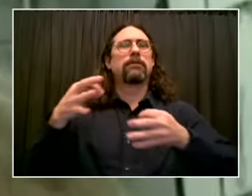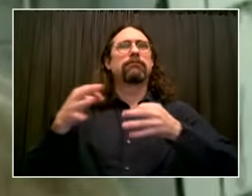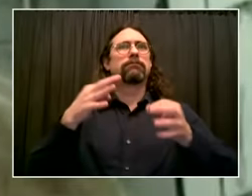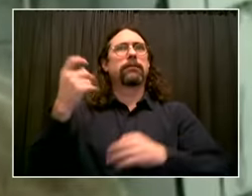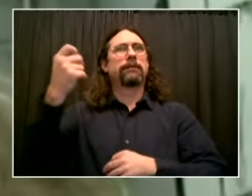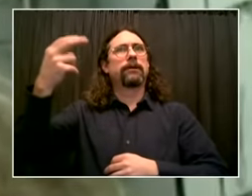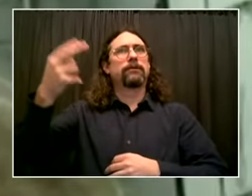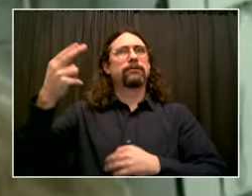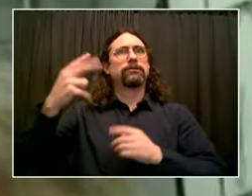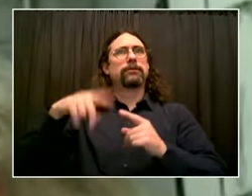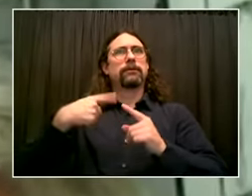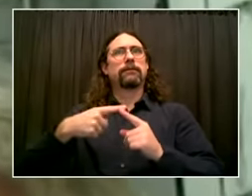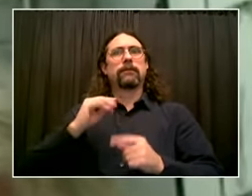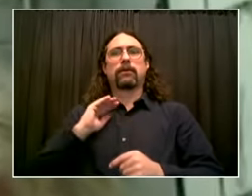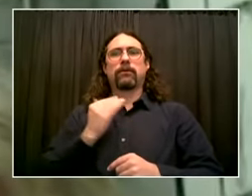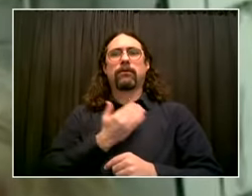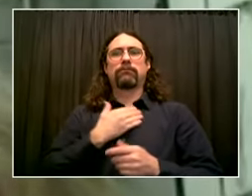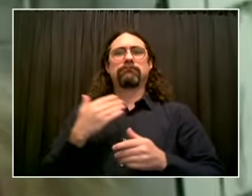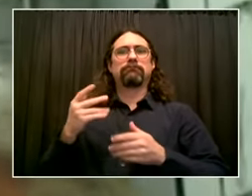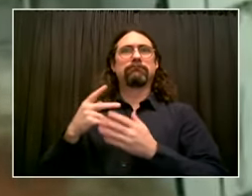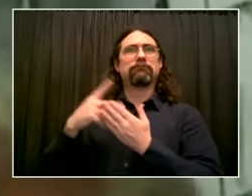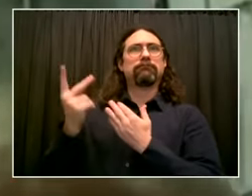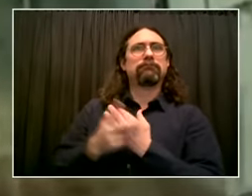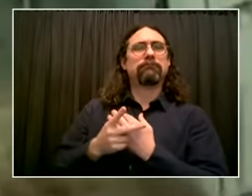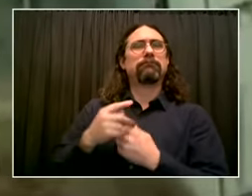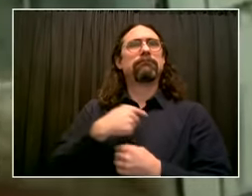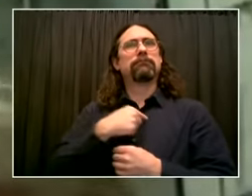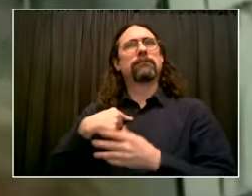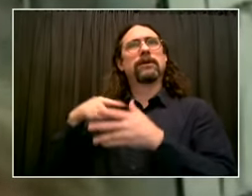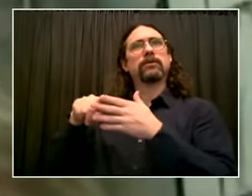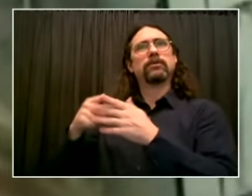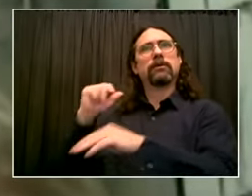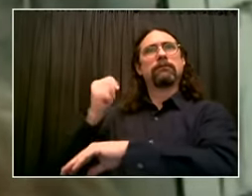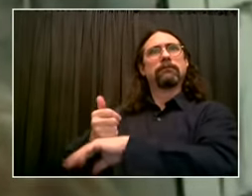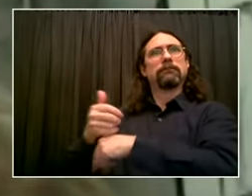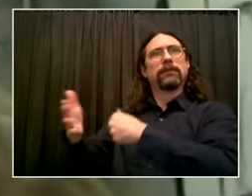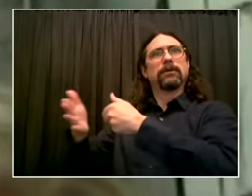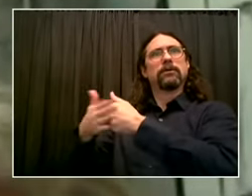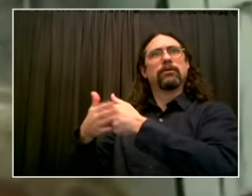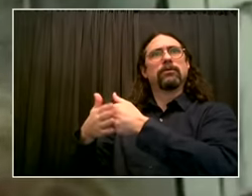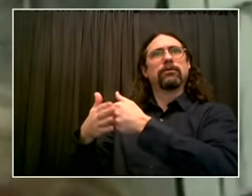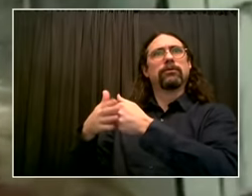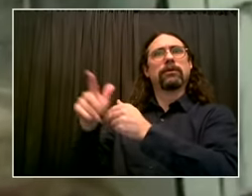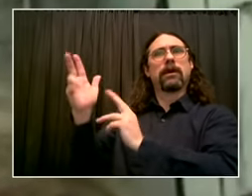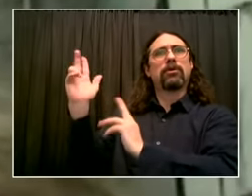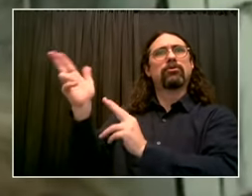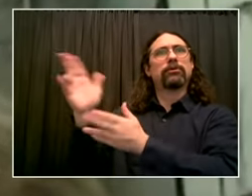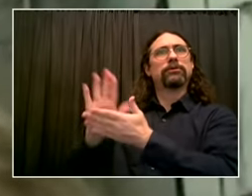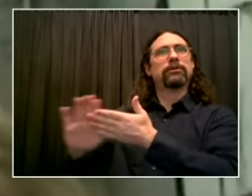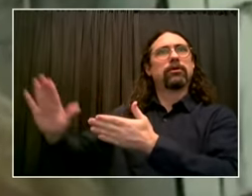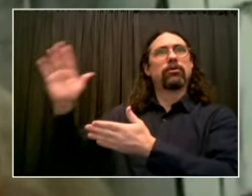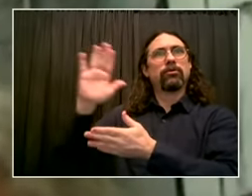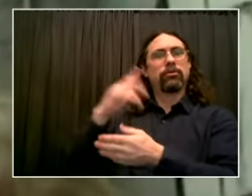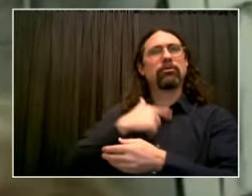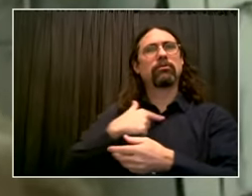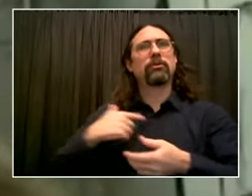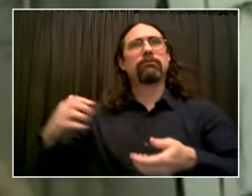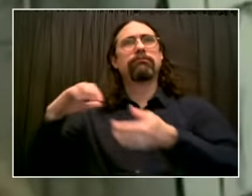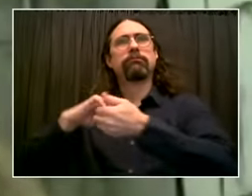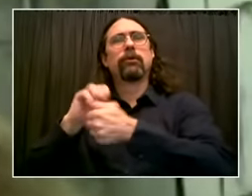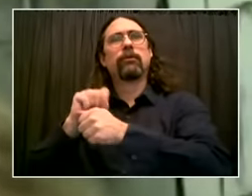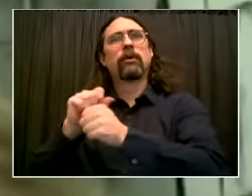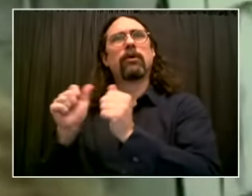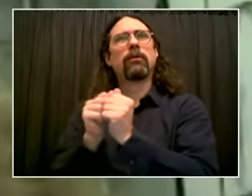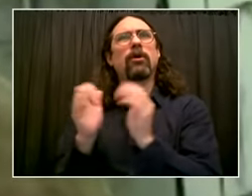commercial fishing boat in an area known as Down East Maine. Brought clams down in New York and started selling the door-to-door to restaurants. Over the